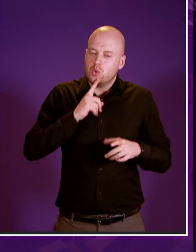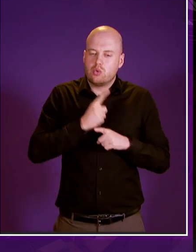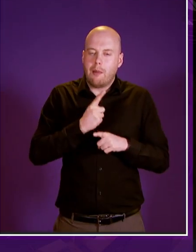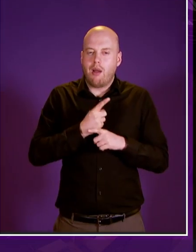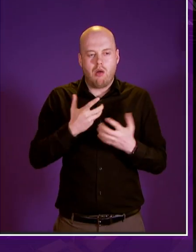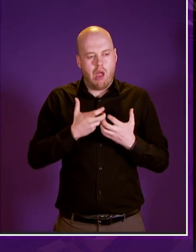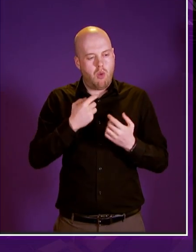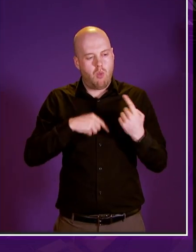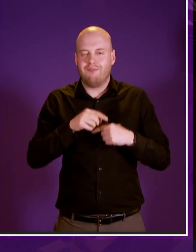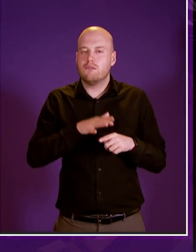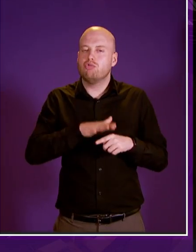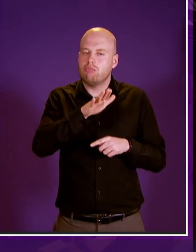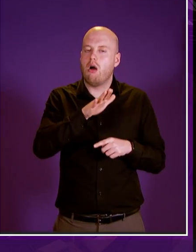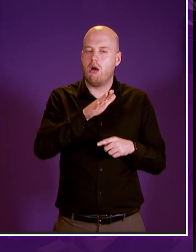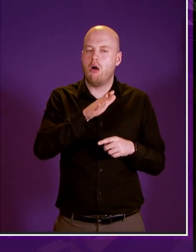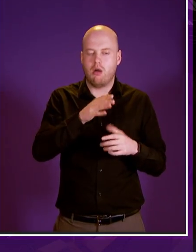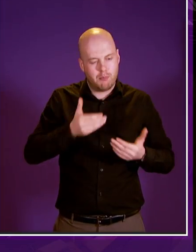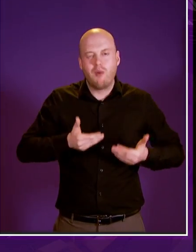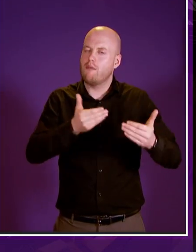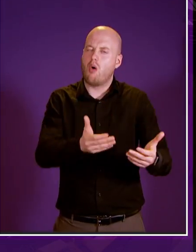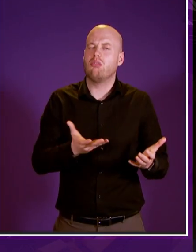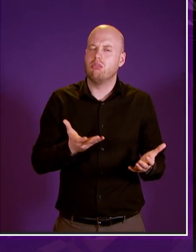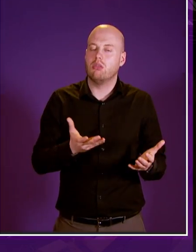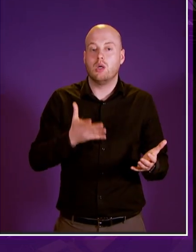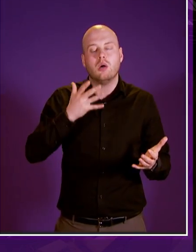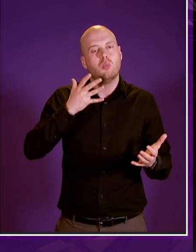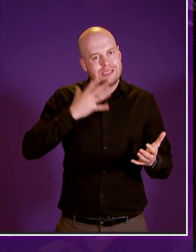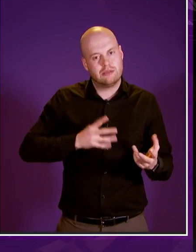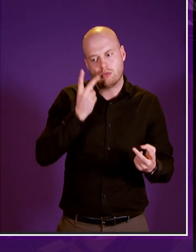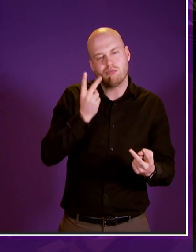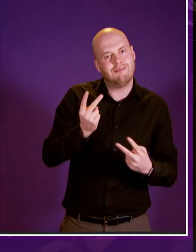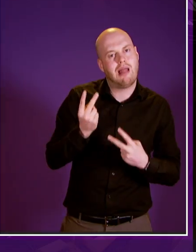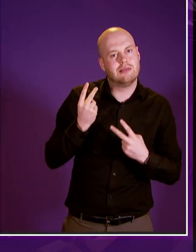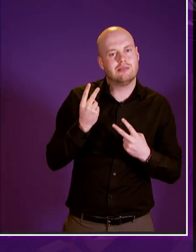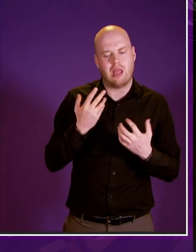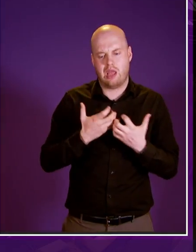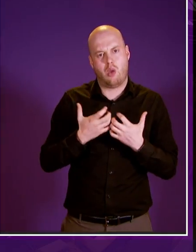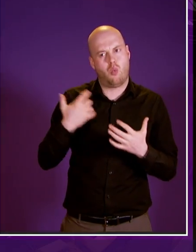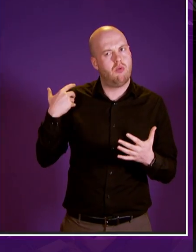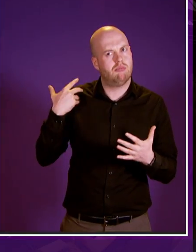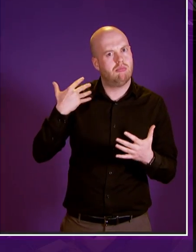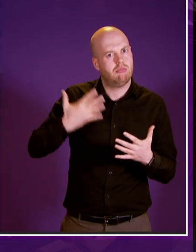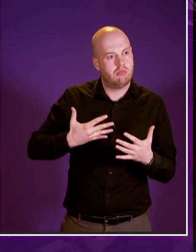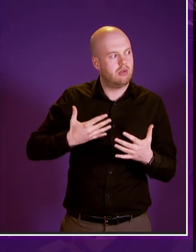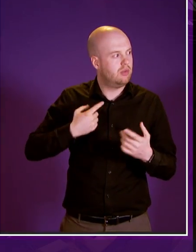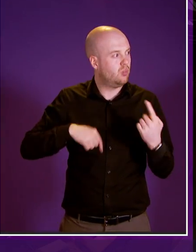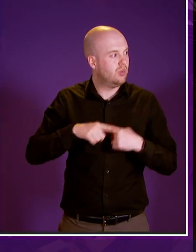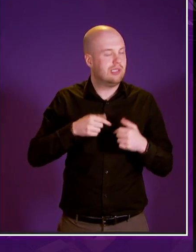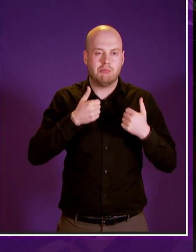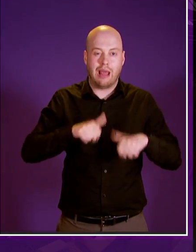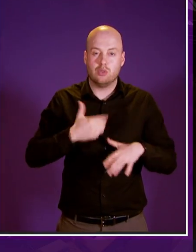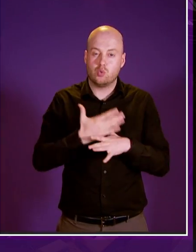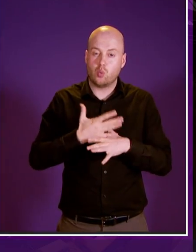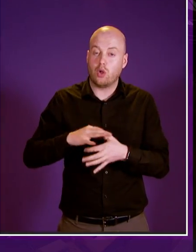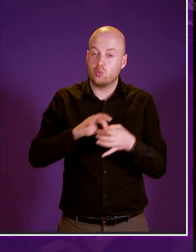move forward we need to look at is look at how we got to where we are today look at how we actually managed to work together to ensure that